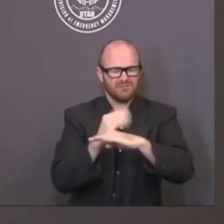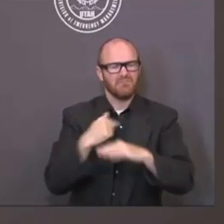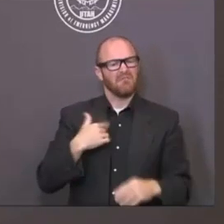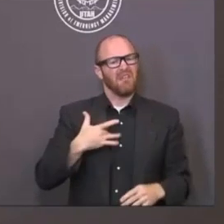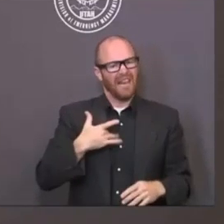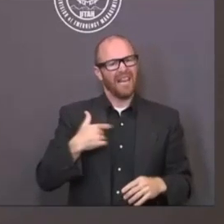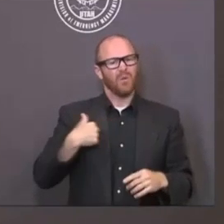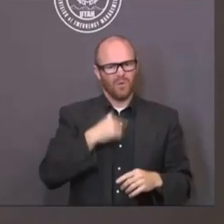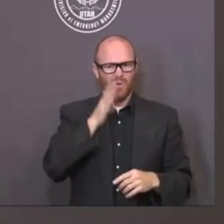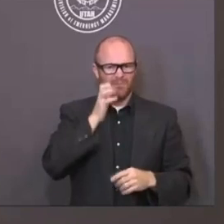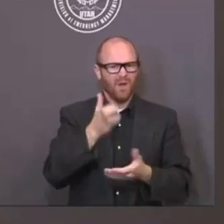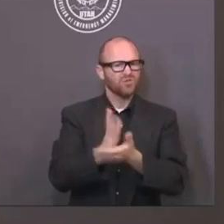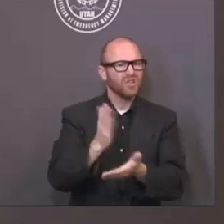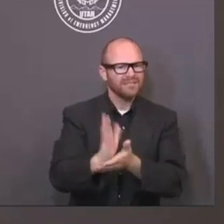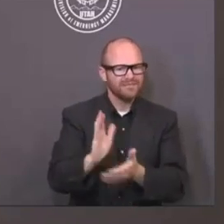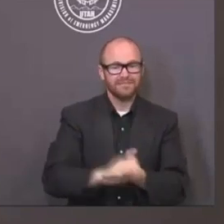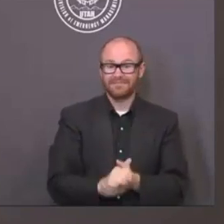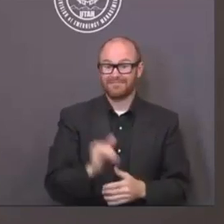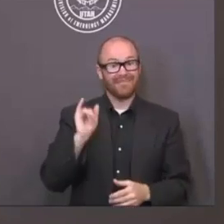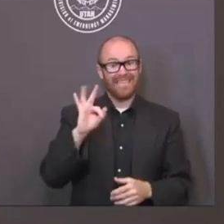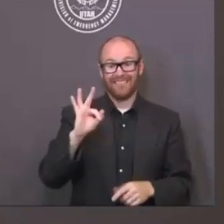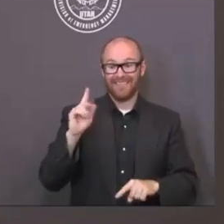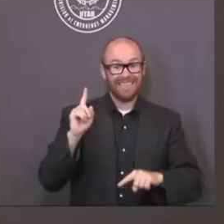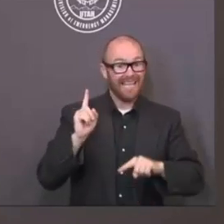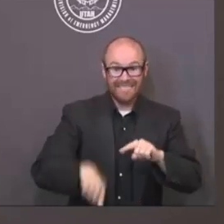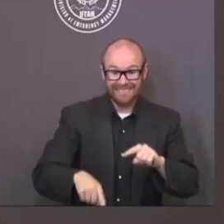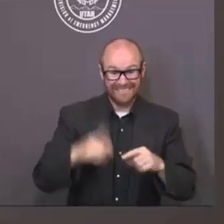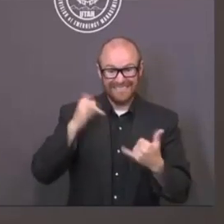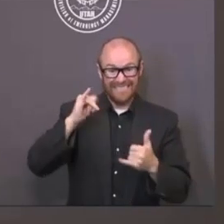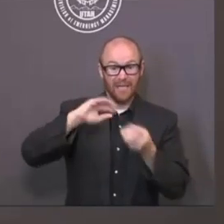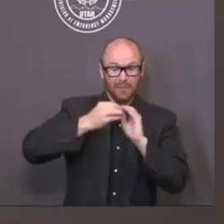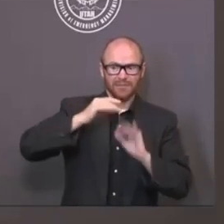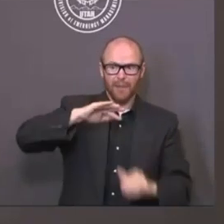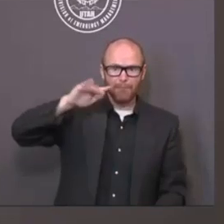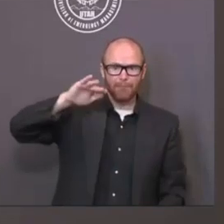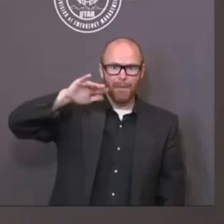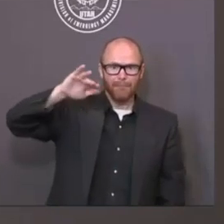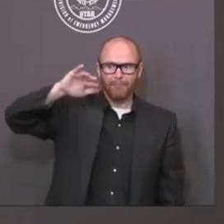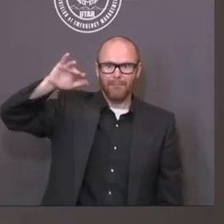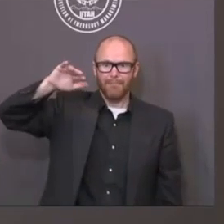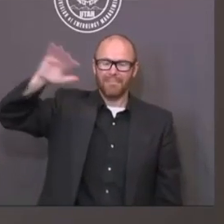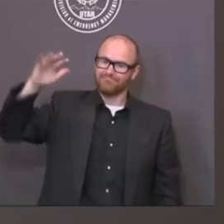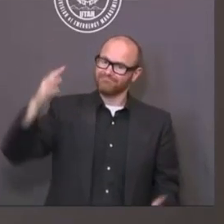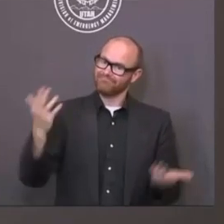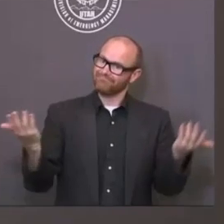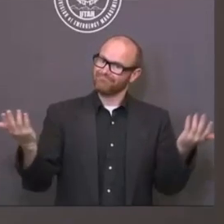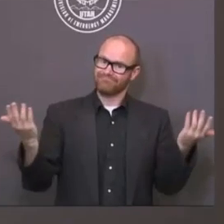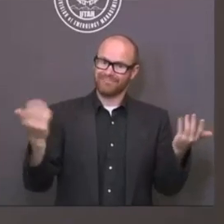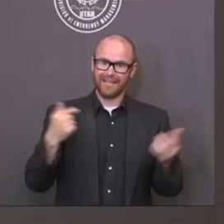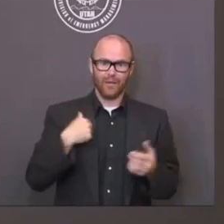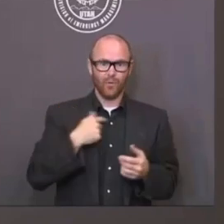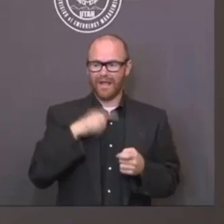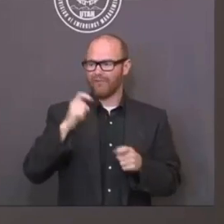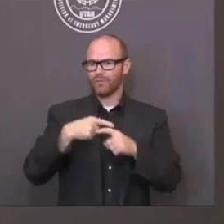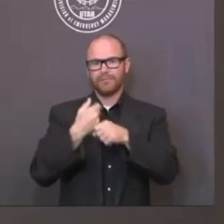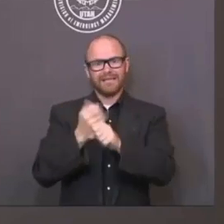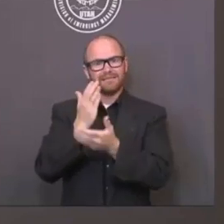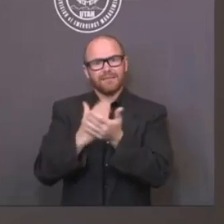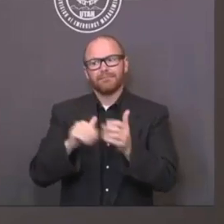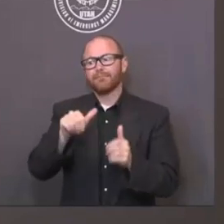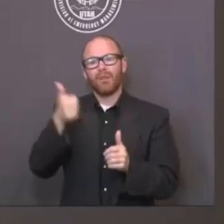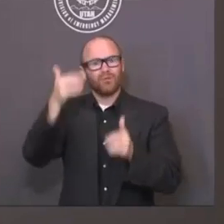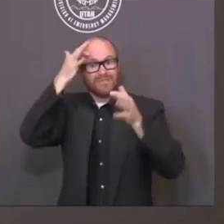500. If we can't do that, if we don't do that, then that may trigger some more aggressive action by the government.